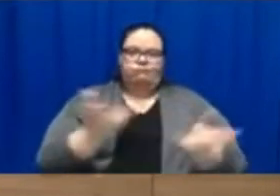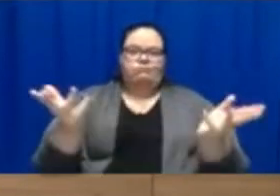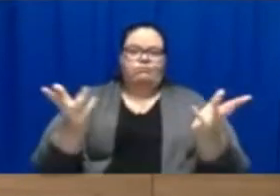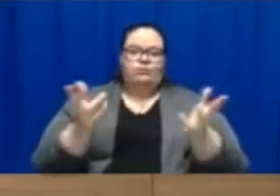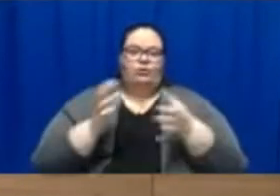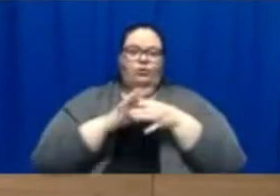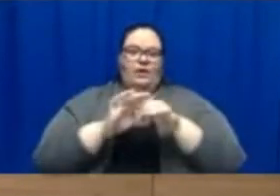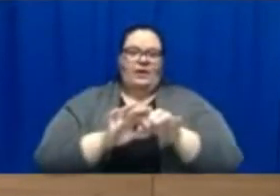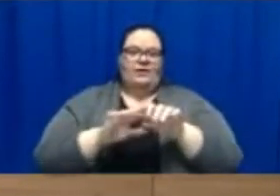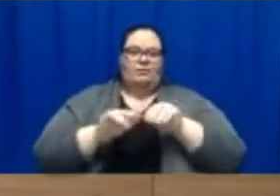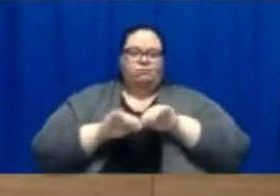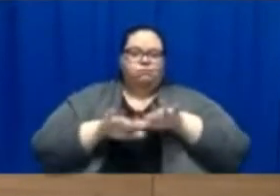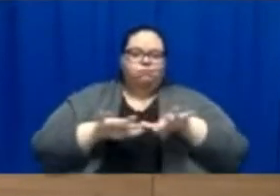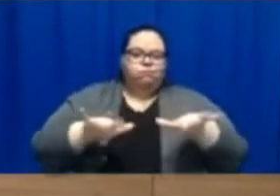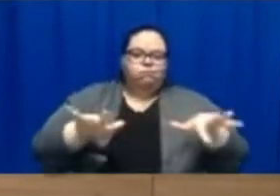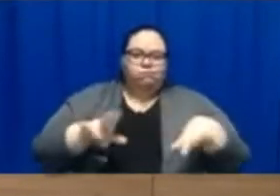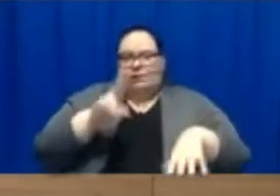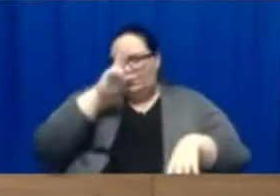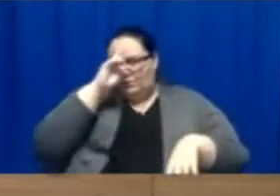and hospitalization numbers?